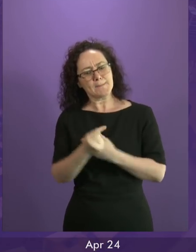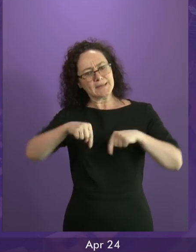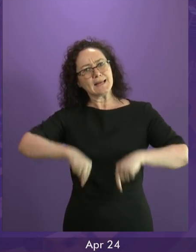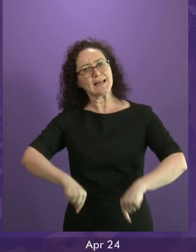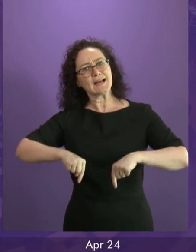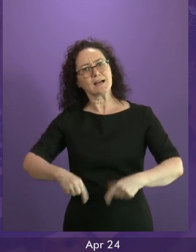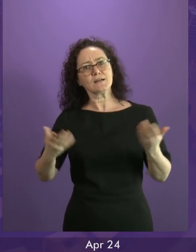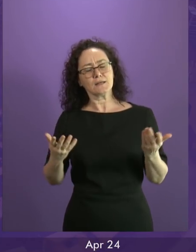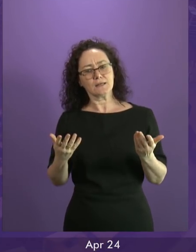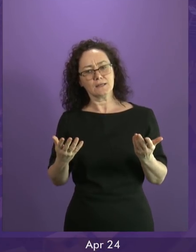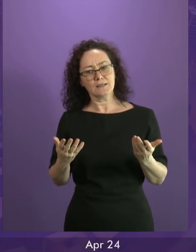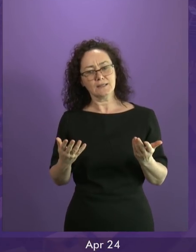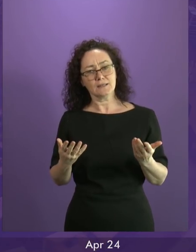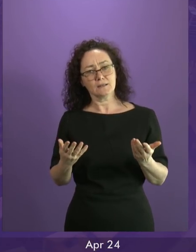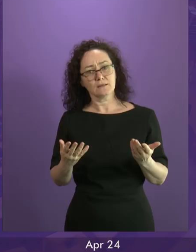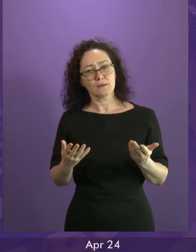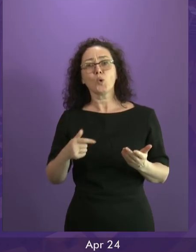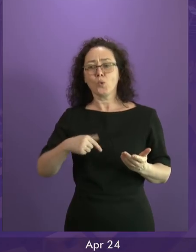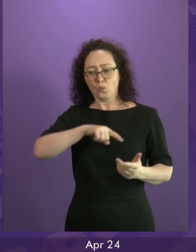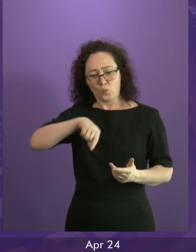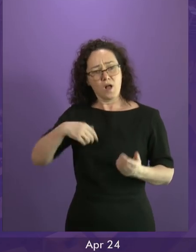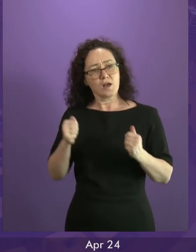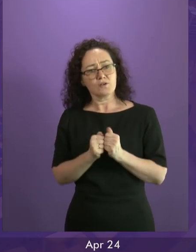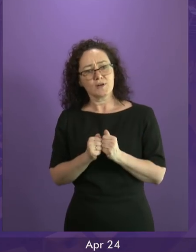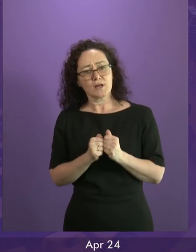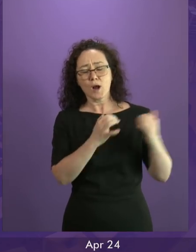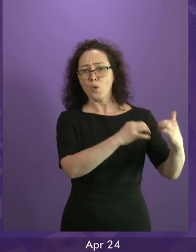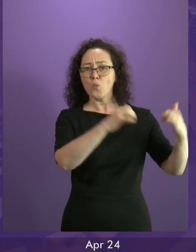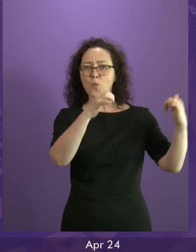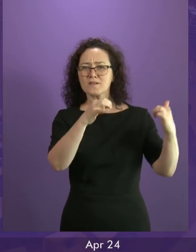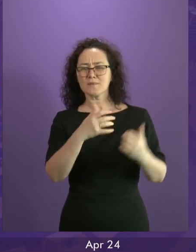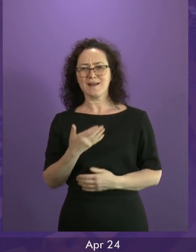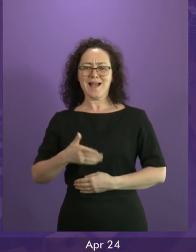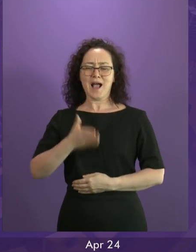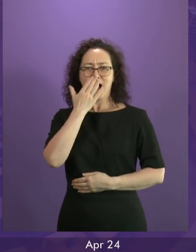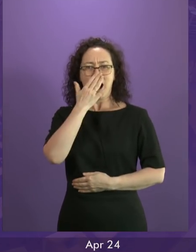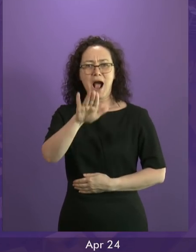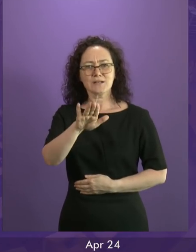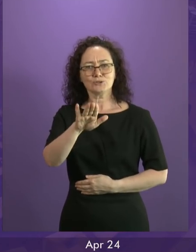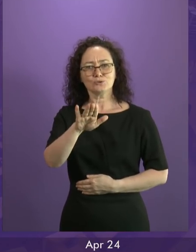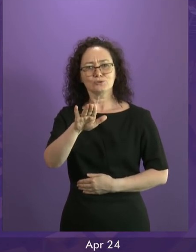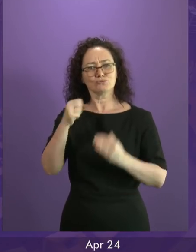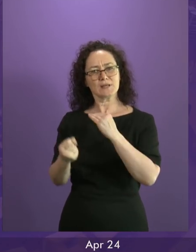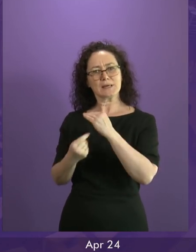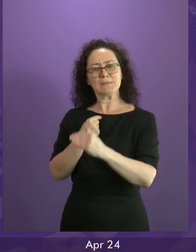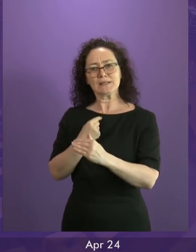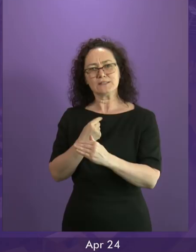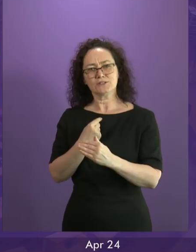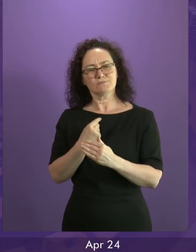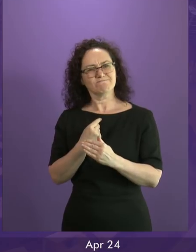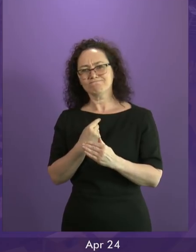as well as being deeply inhumane, poses an almost existential threat to our future prosperity.